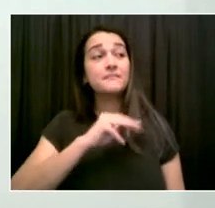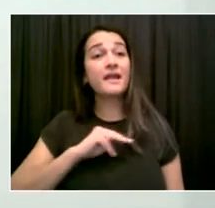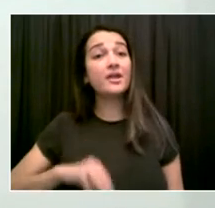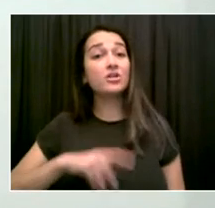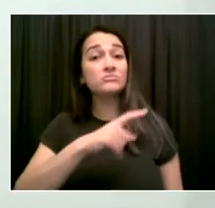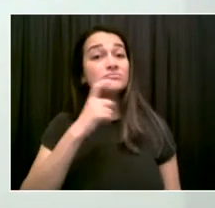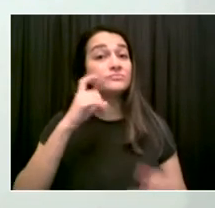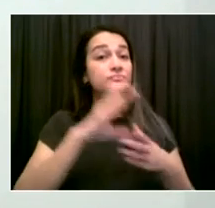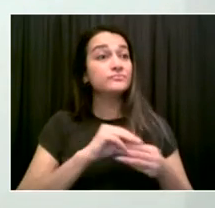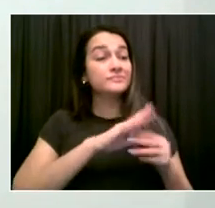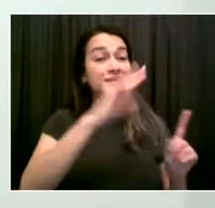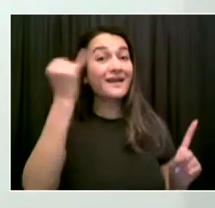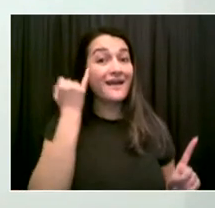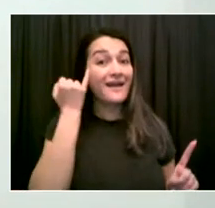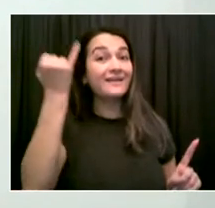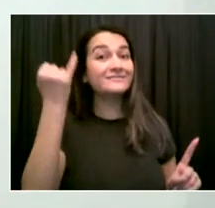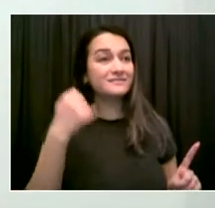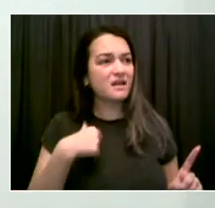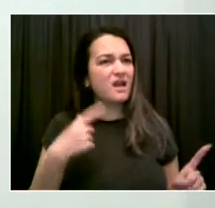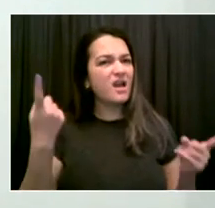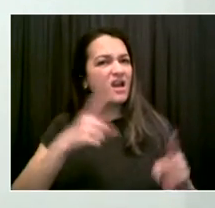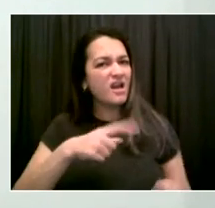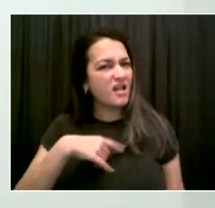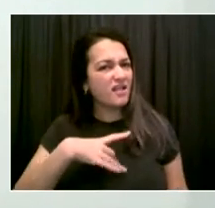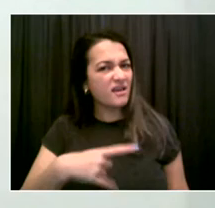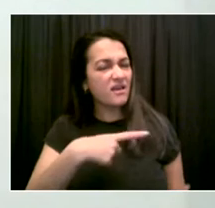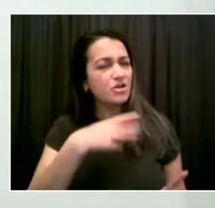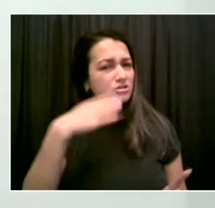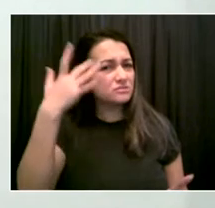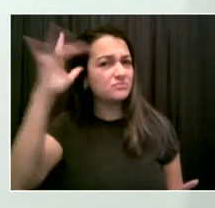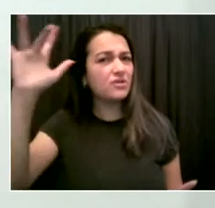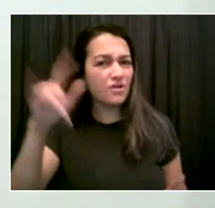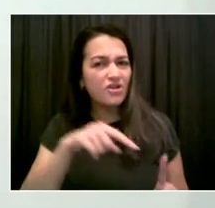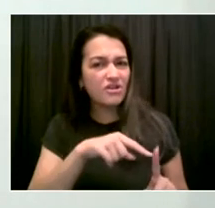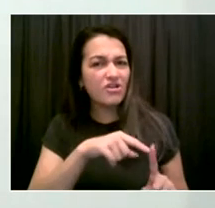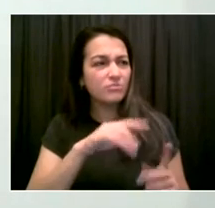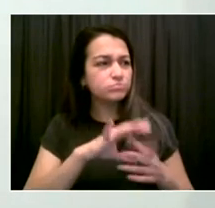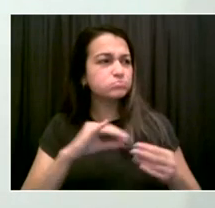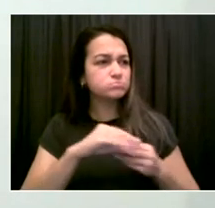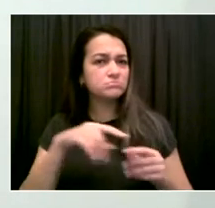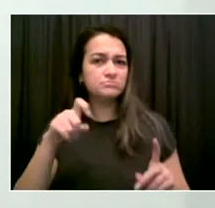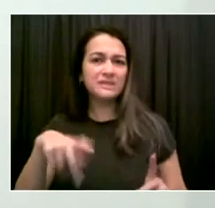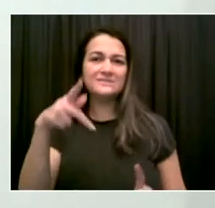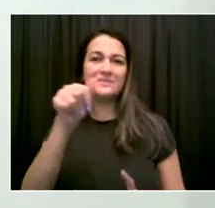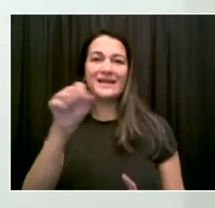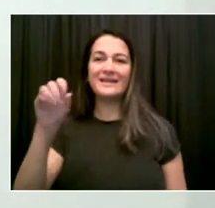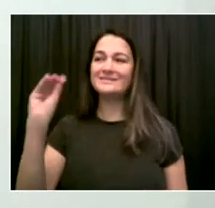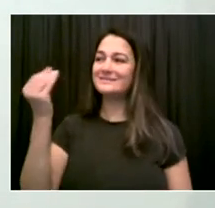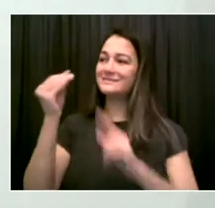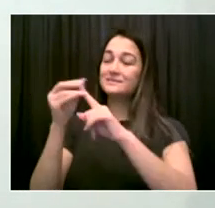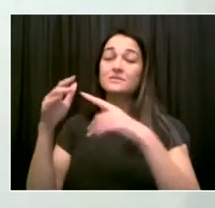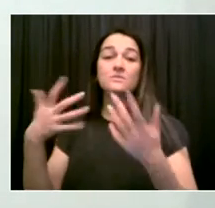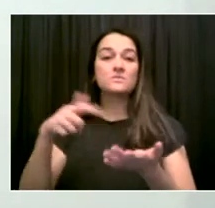I would add, Mayor, is that perhaps we could work with the business community to assist them in some way so they can comply. They can comply